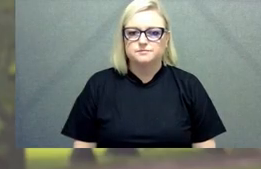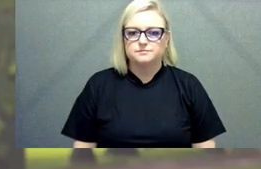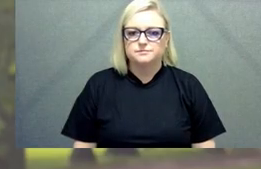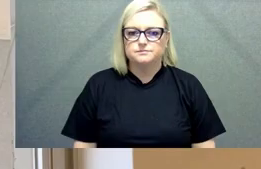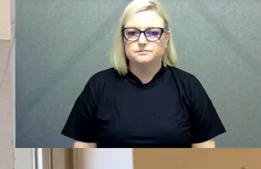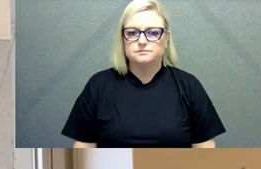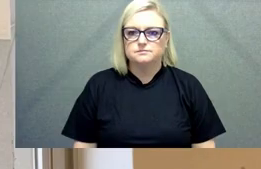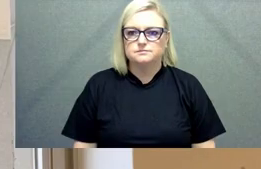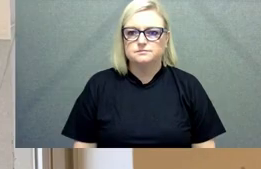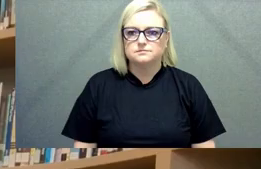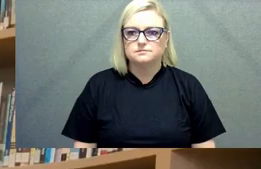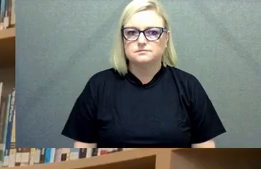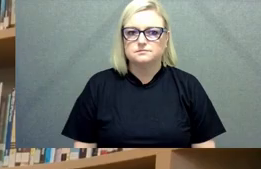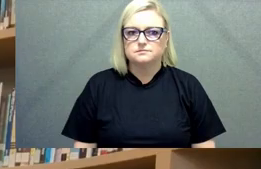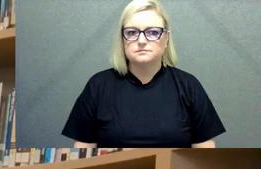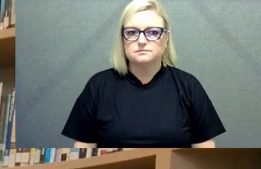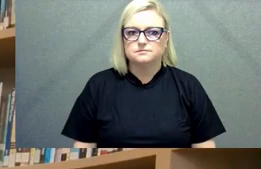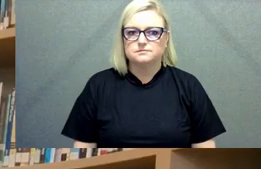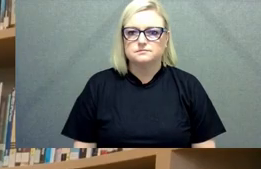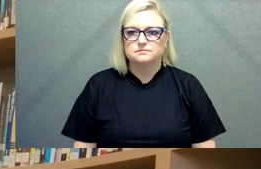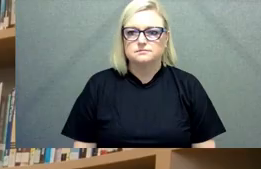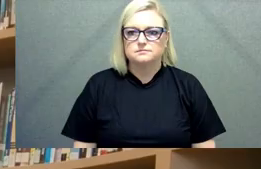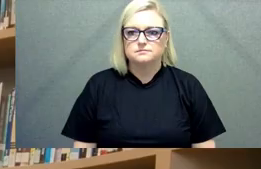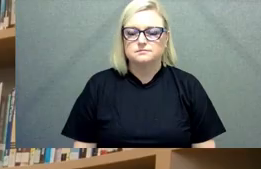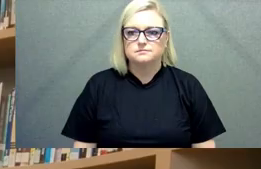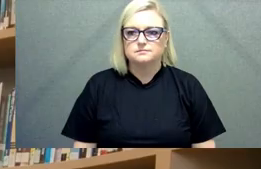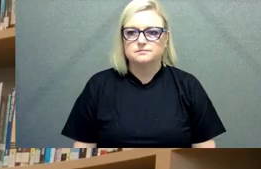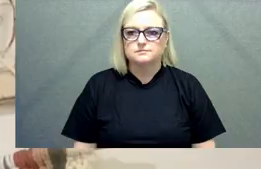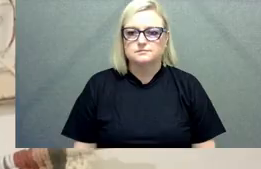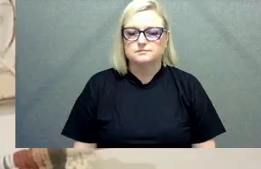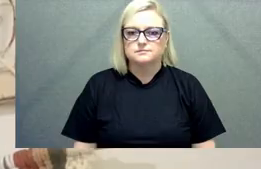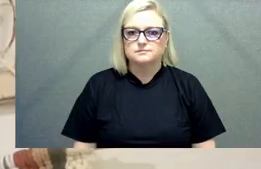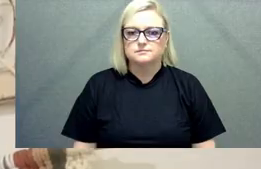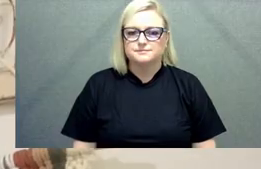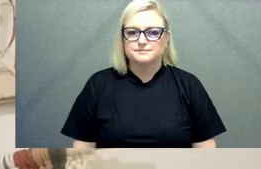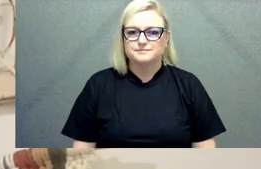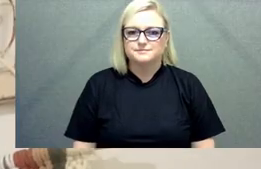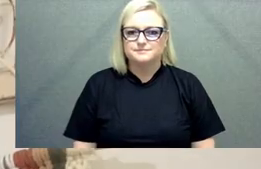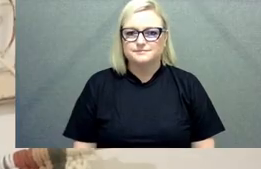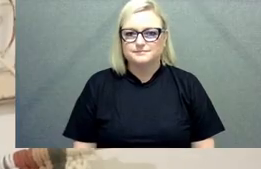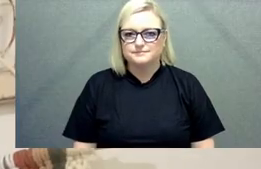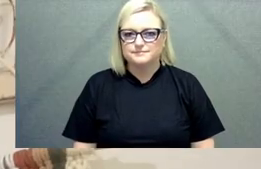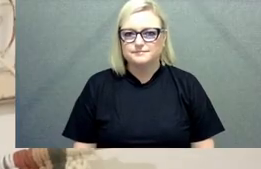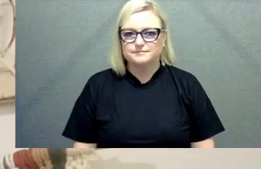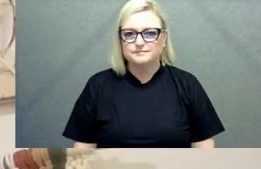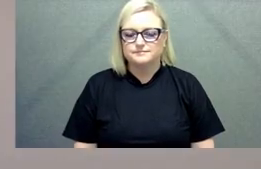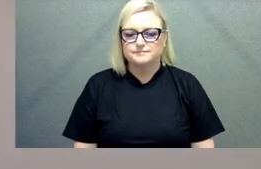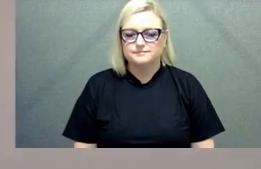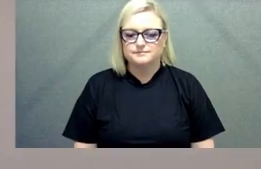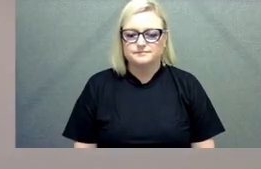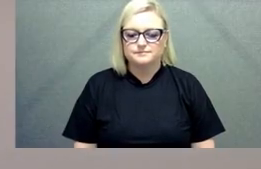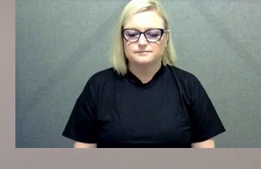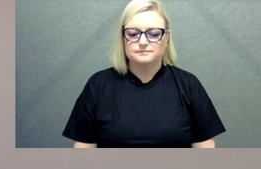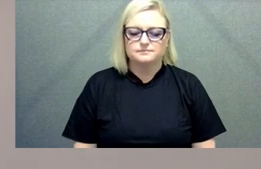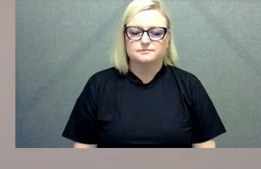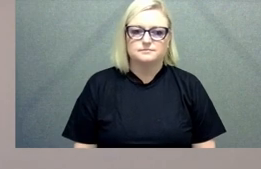muhammad al-abri i'm grant nicholson my name is robert edmunds my name's andrew pfeiffer hey there my name is bell hog my name